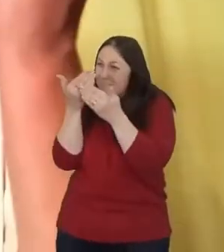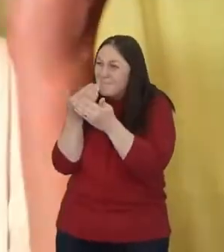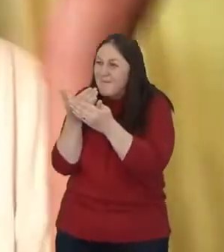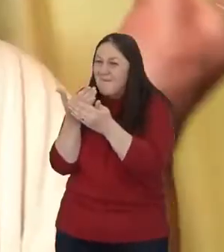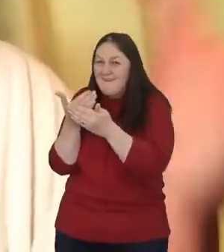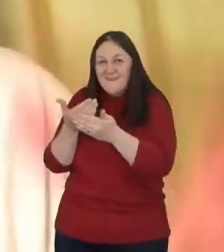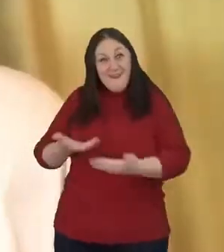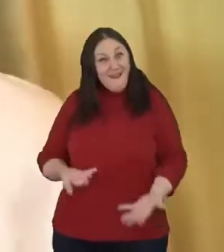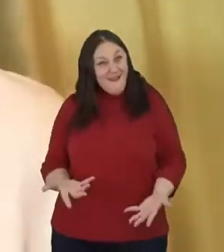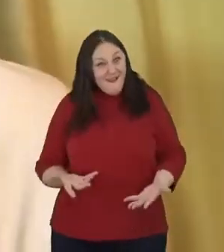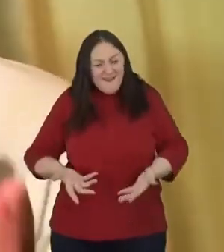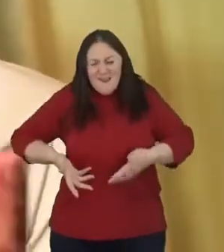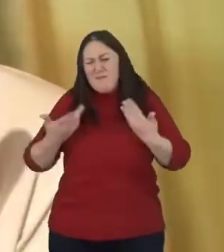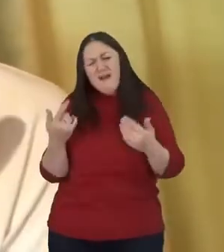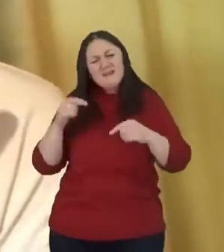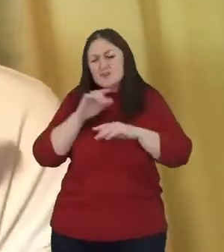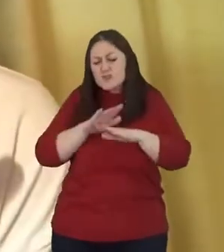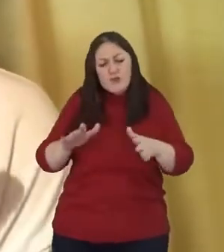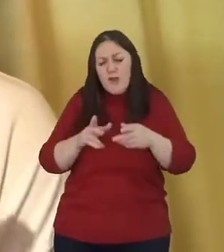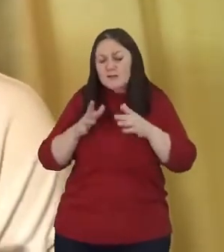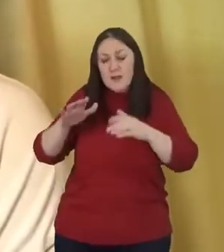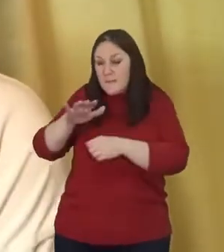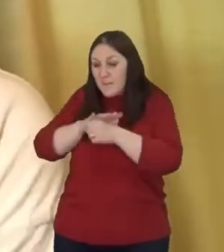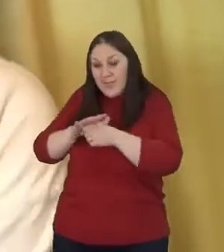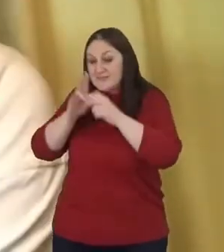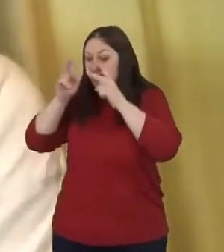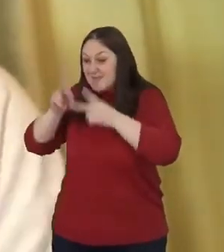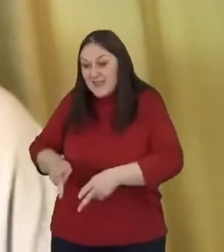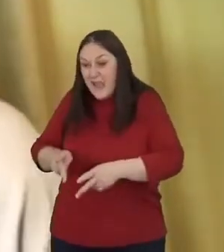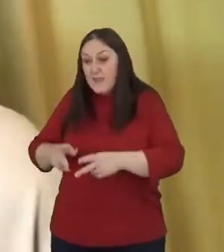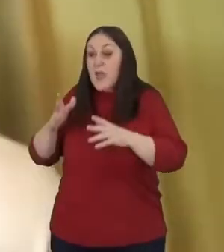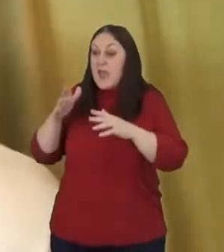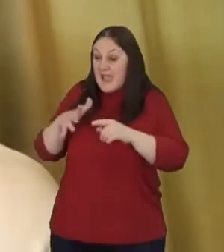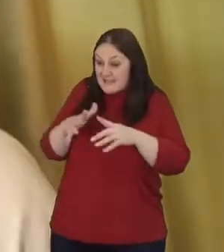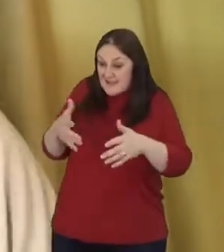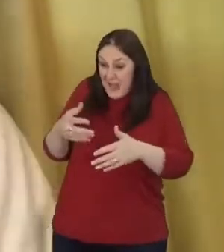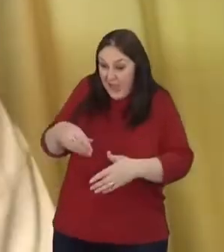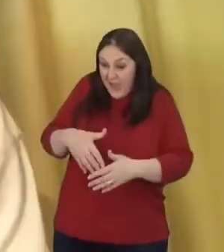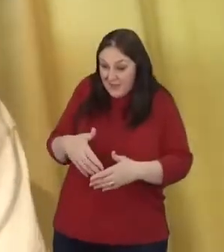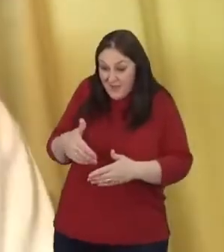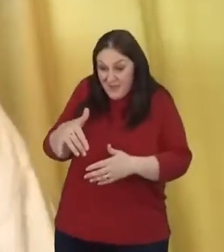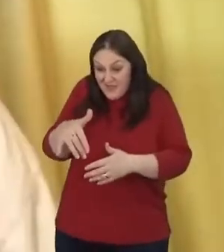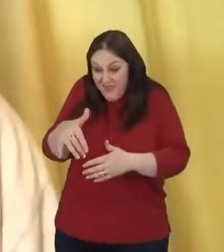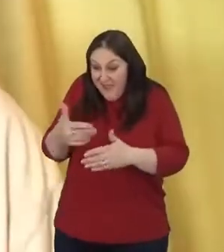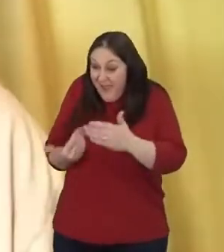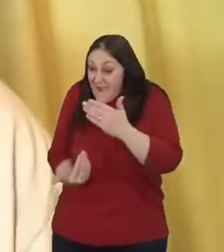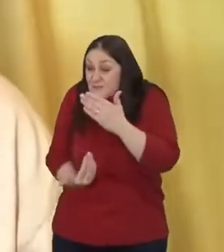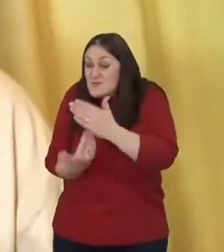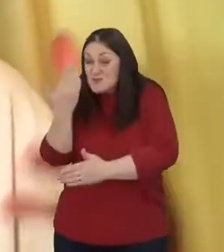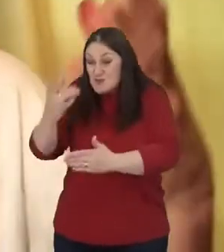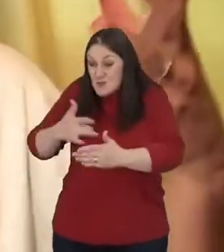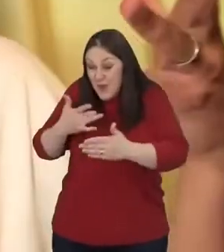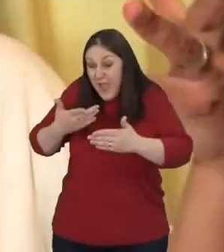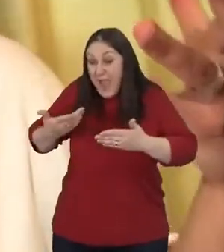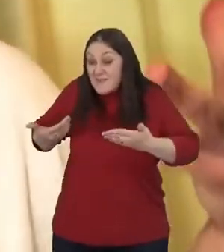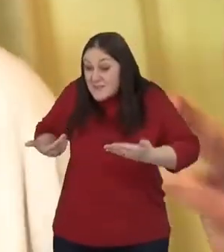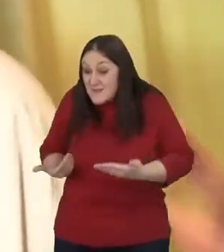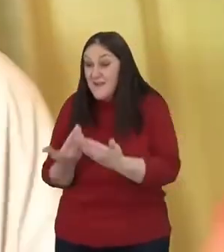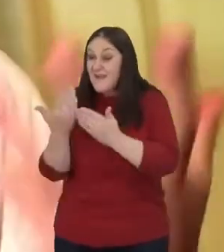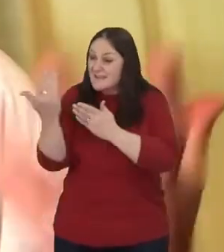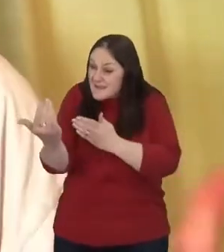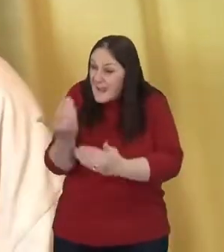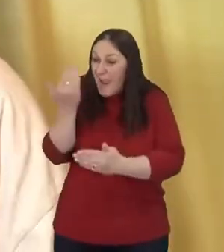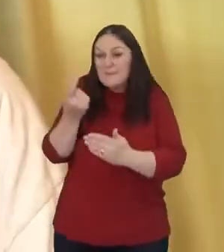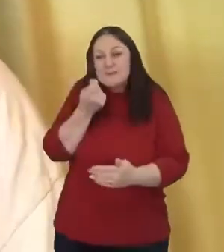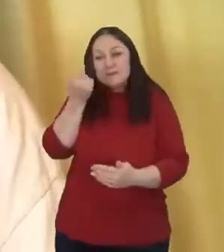a place of death, but it's a place where we are pregnant with new life. And I think that's the vision of Romans, right? That's the vision